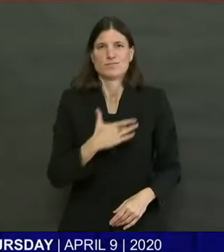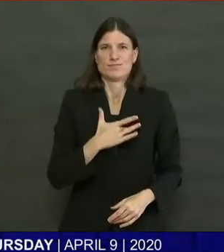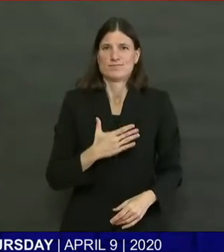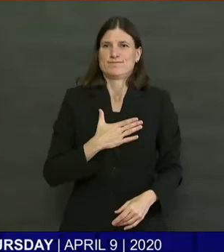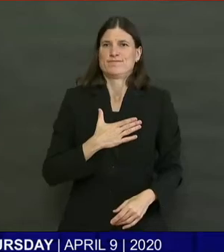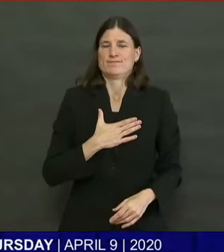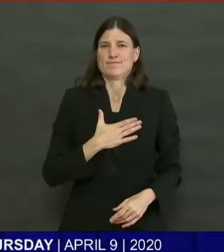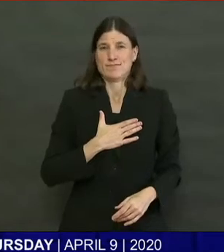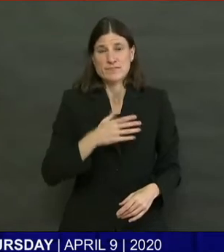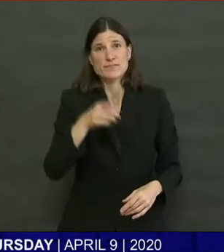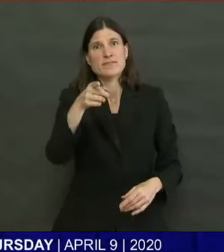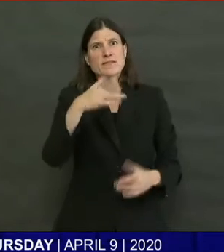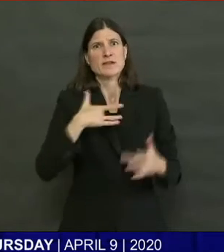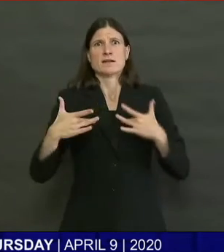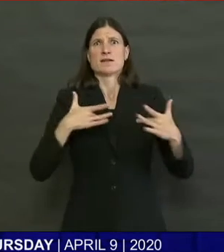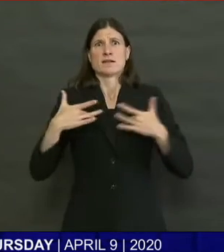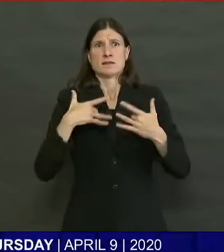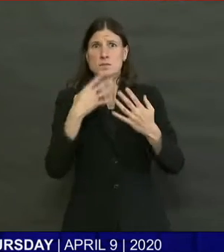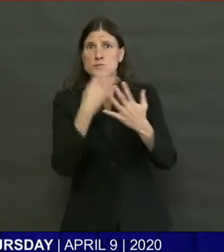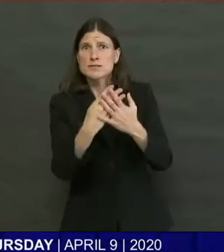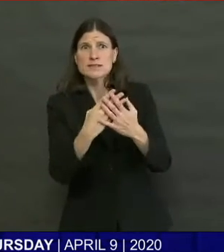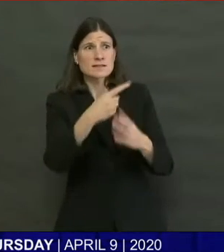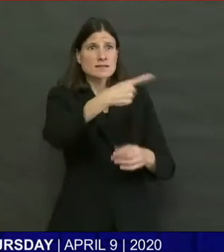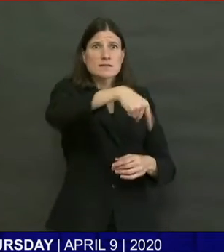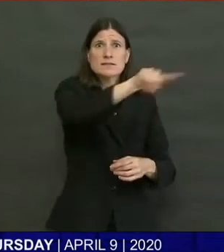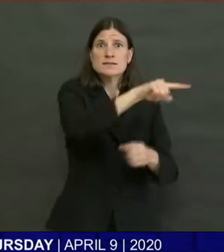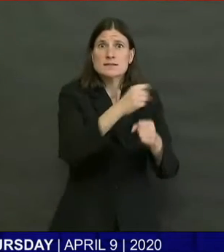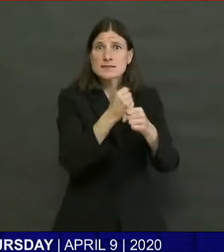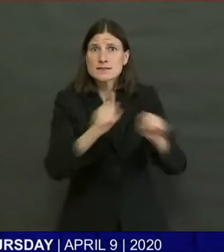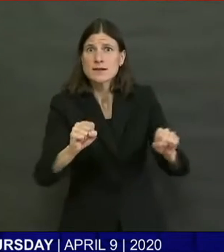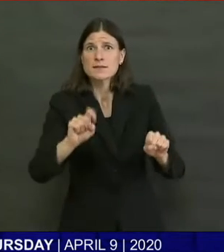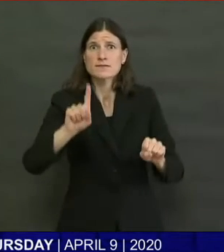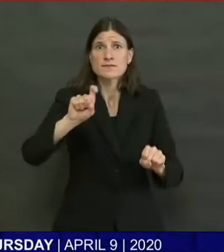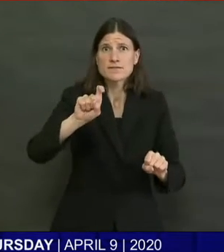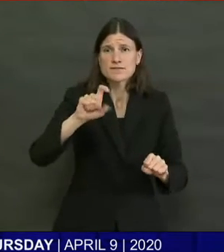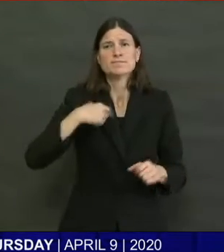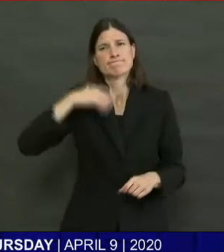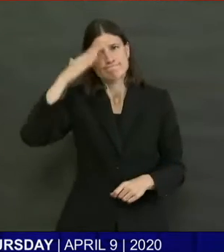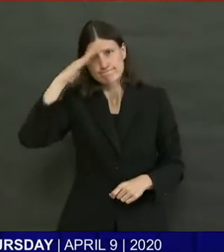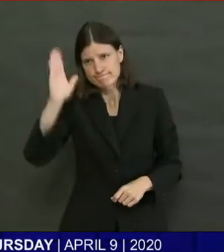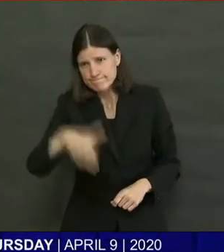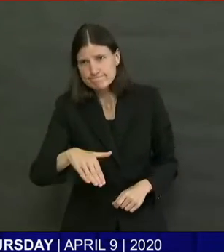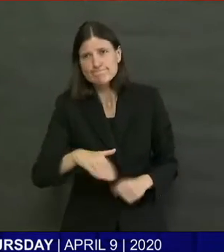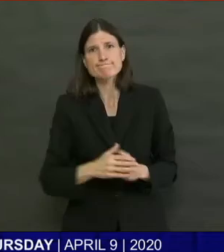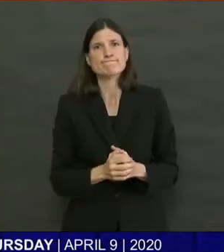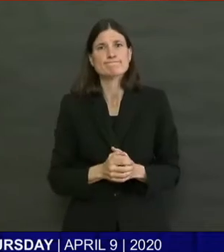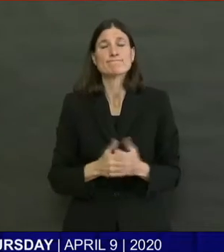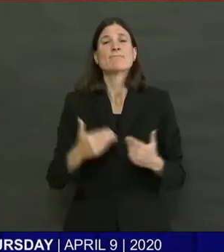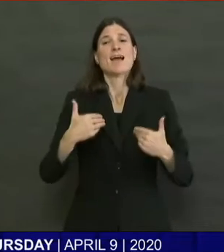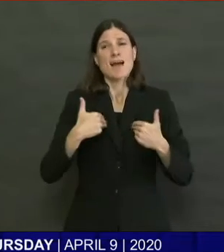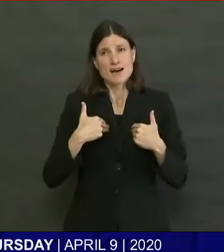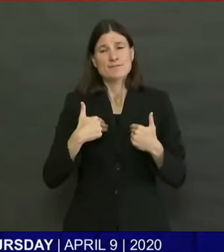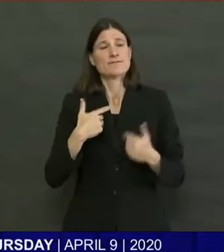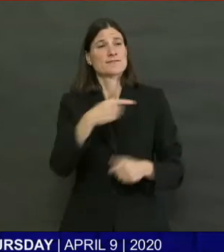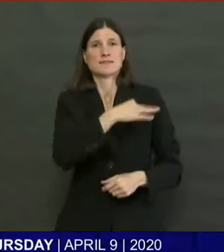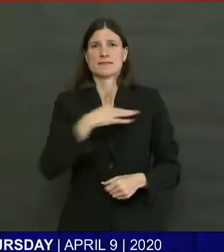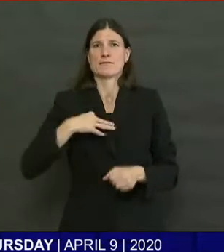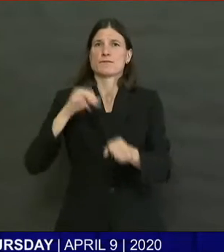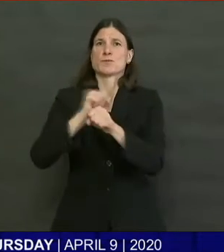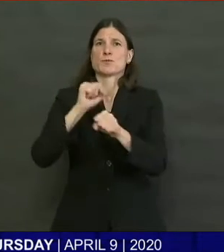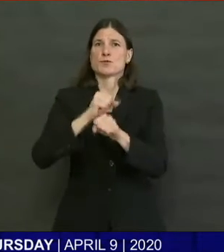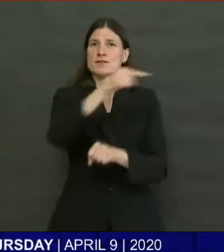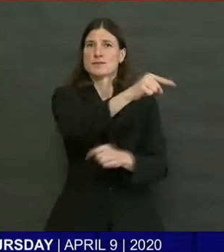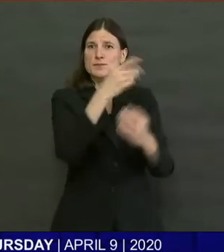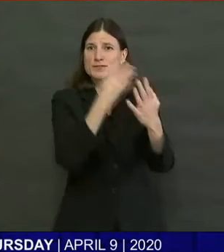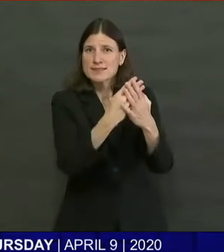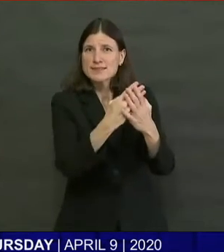medical staff at the prison, with advocates to make sure we can do everything that